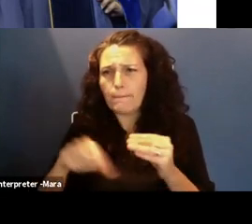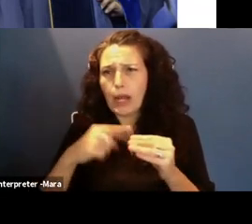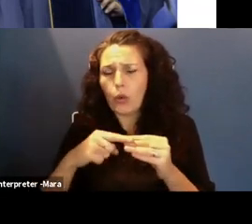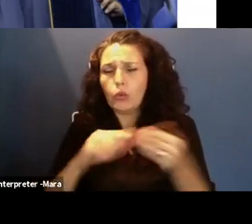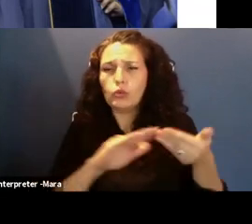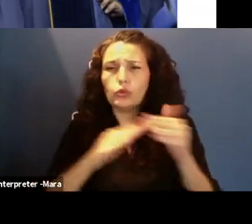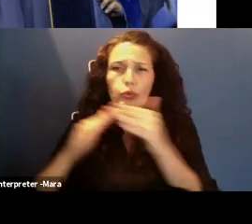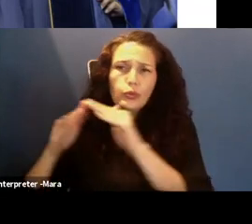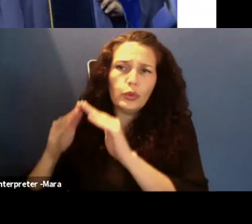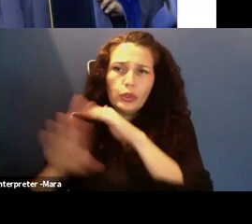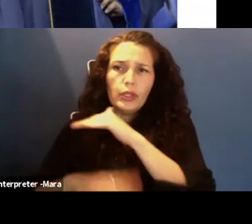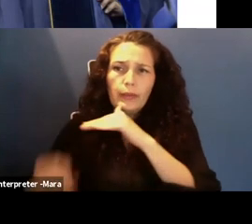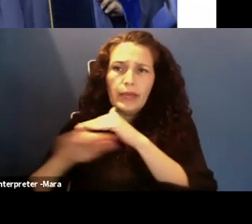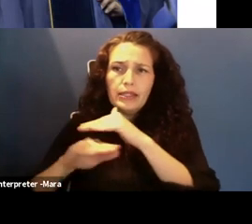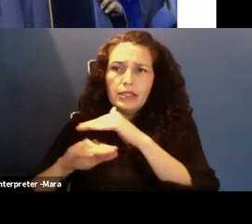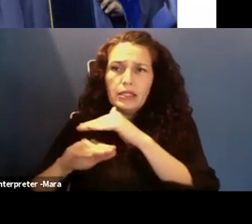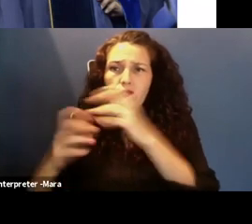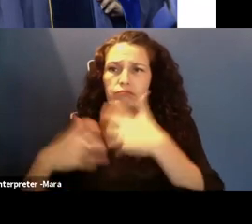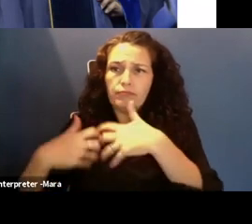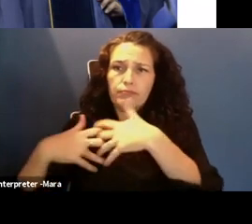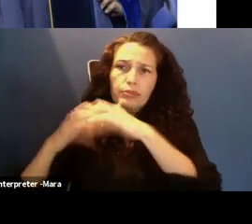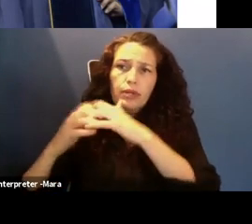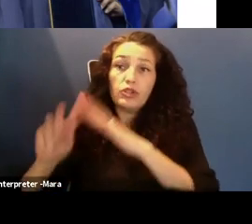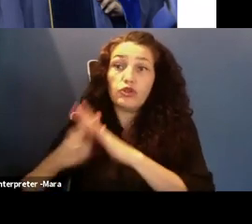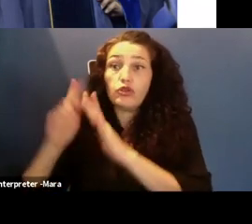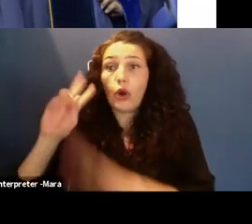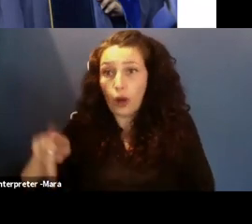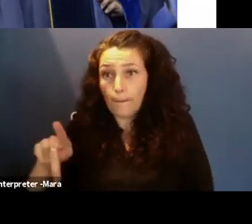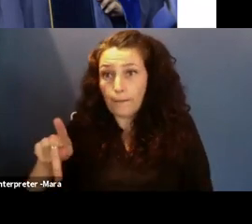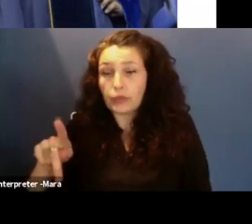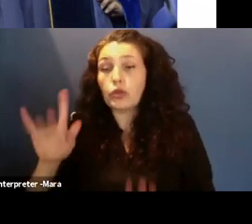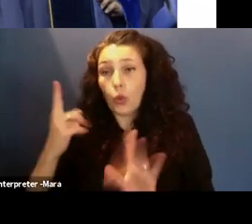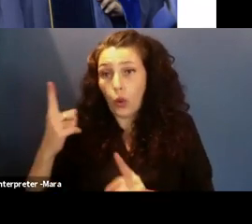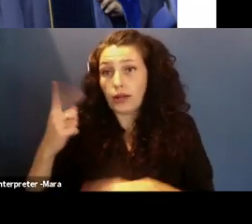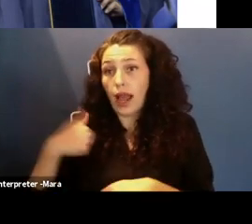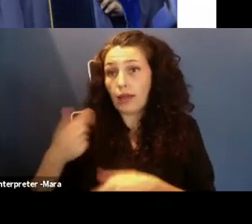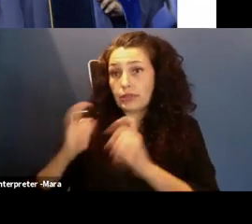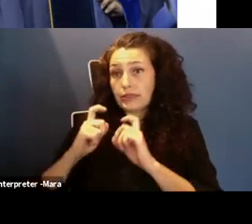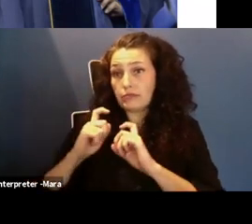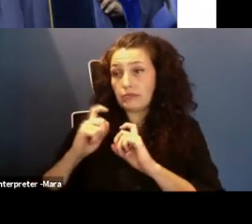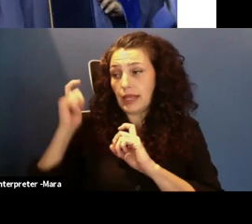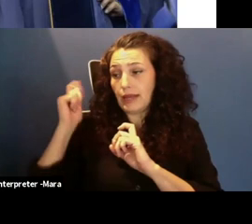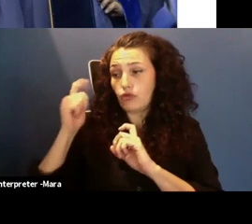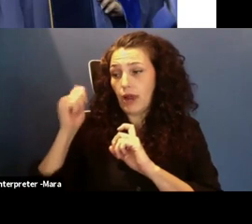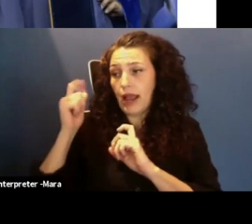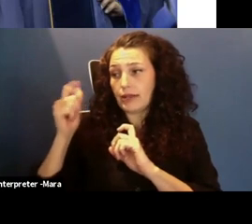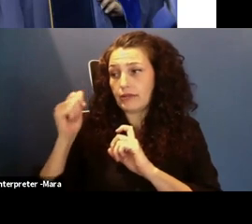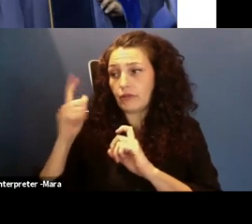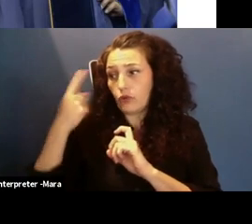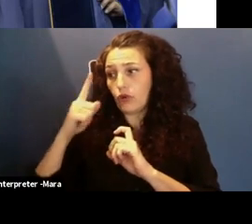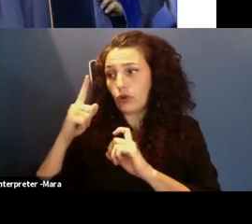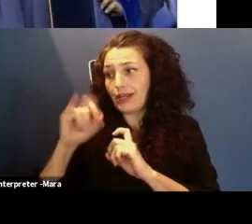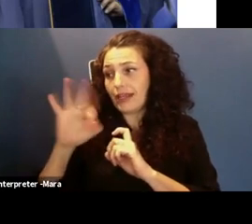what I decided to do is I was awarded a grant with the If Then initiative. So you've heard of Do It Yourself. Well, I coined STEM It Yourself.